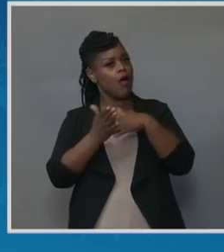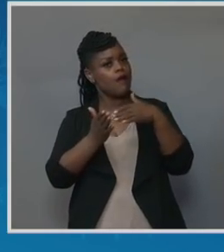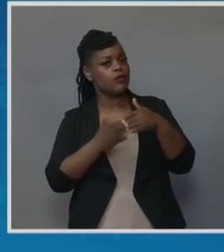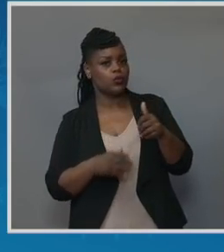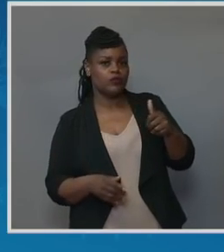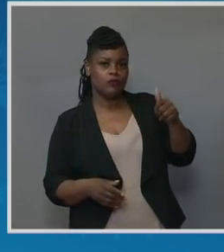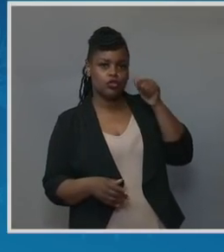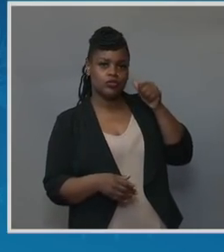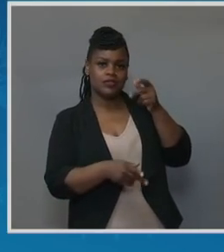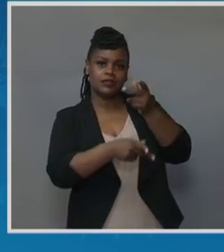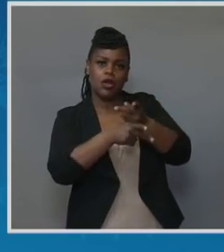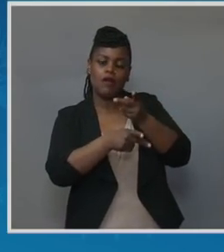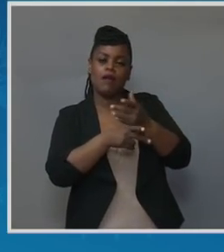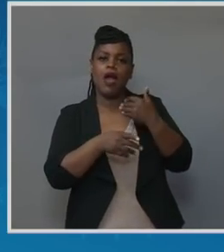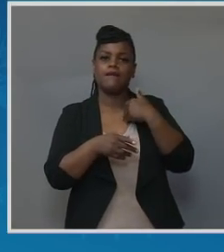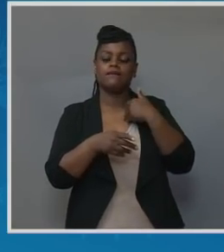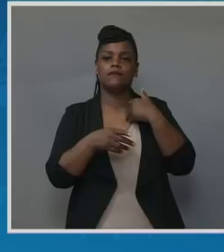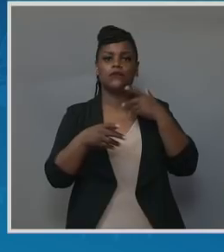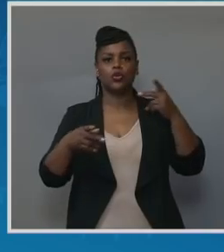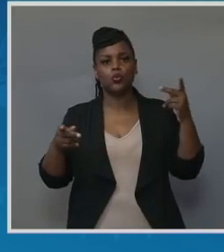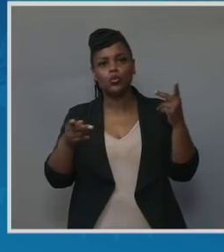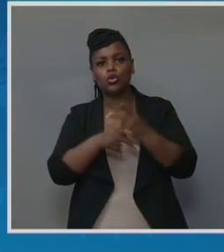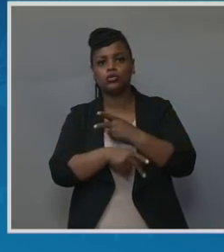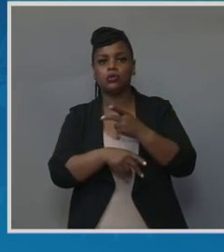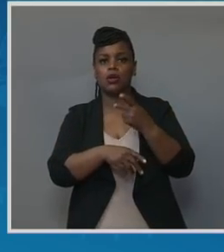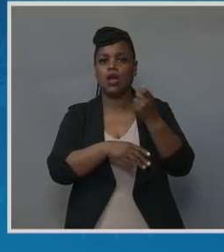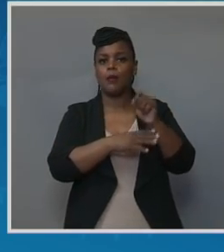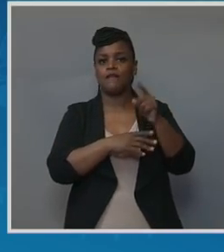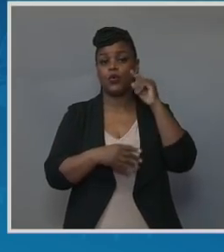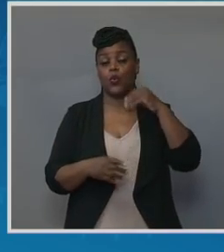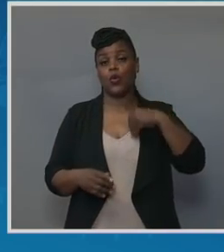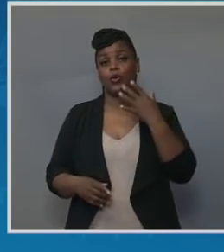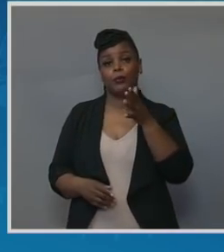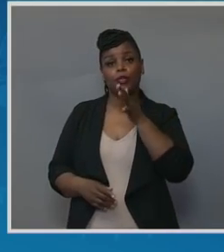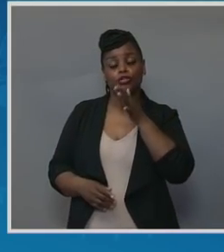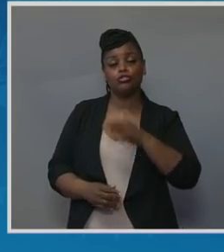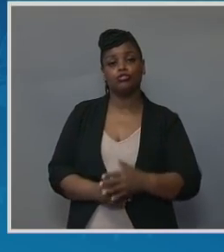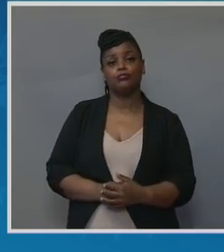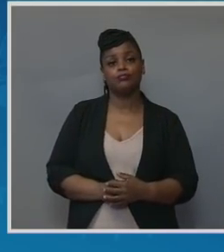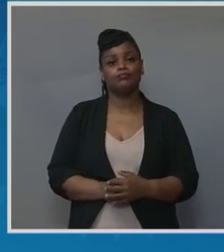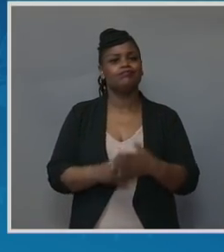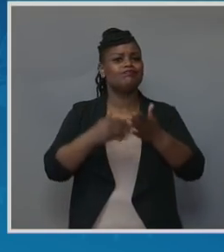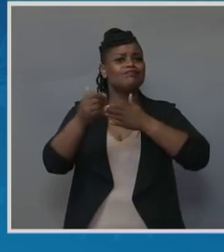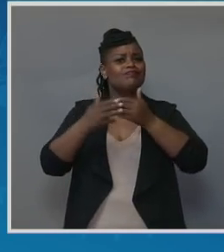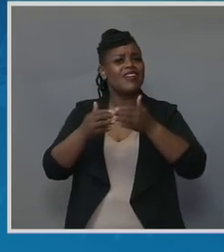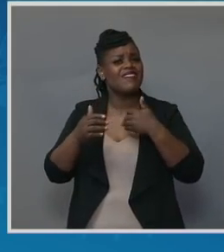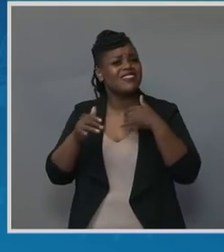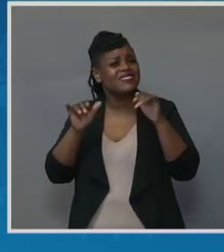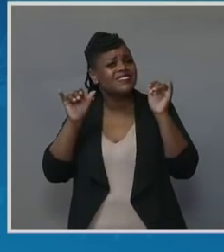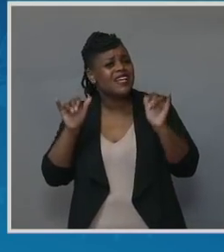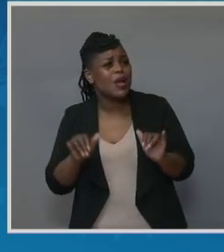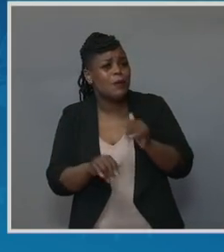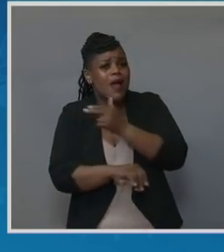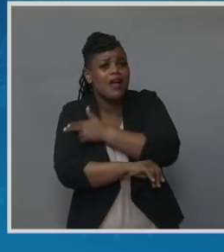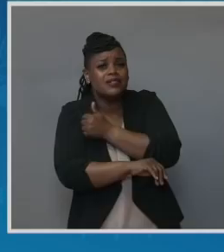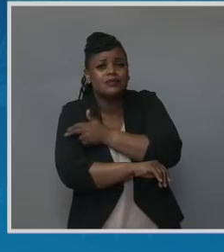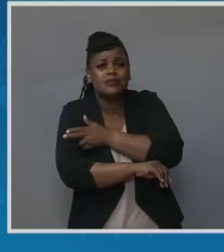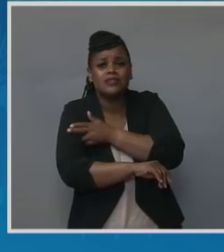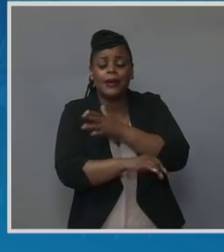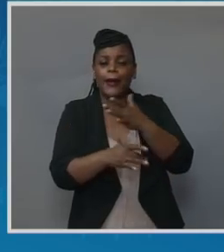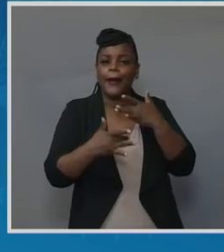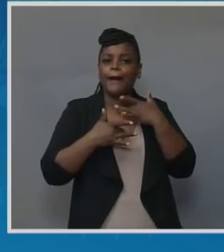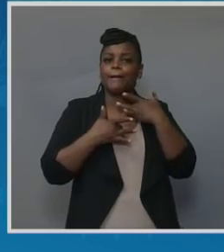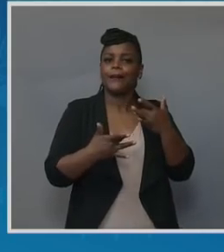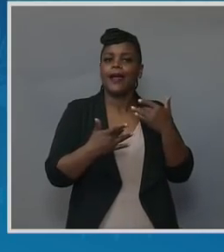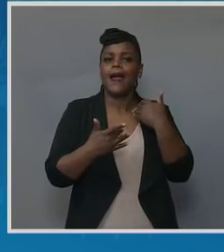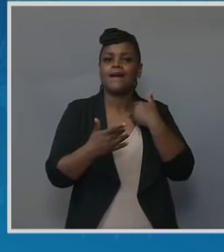outcomes for both white and black mothers. And even within the same hospital, black and brown mothers are more likely to have a severe